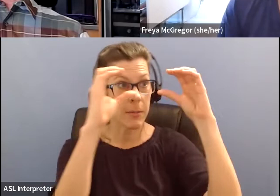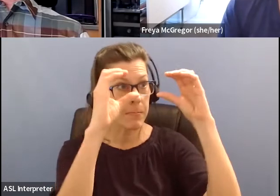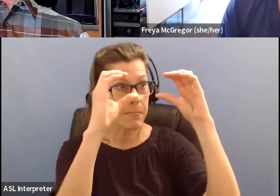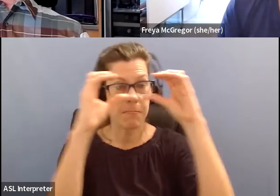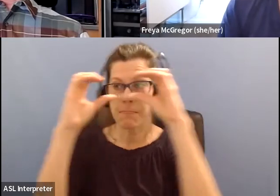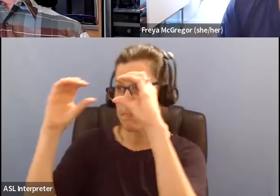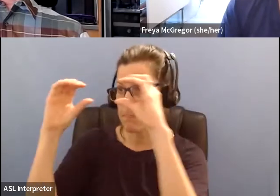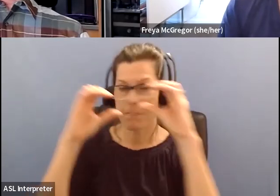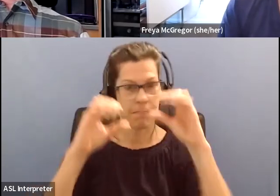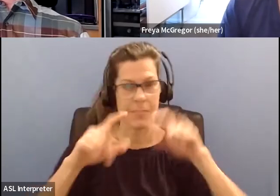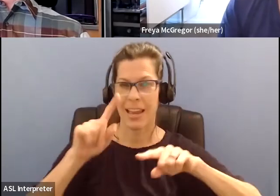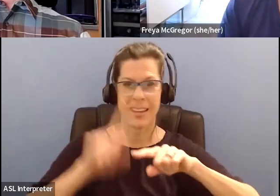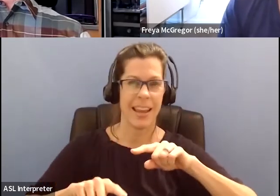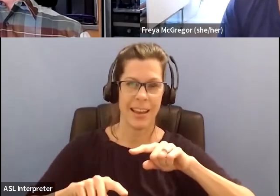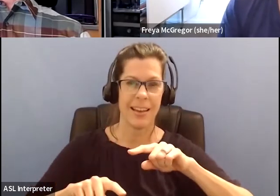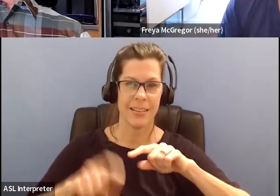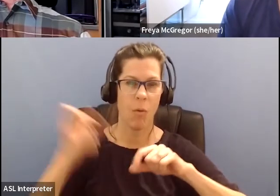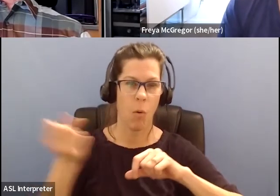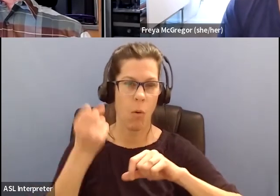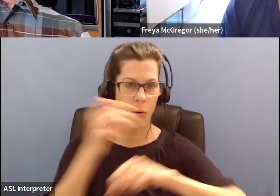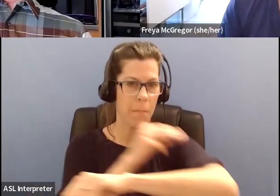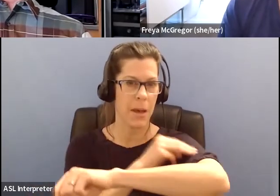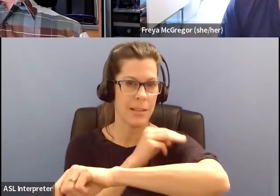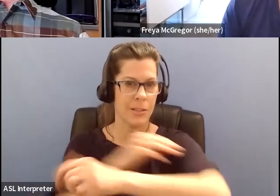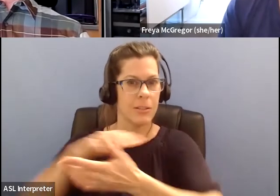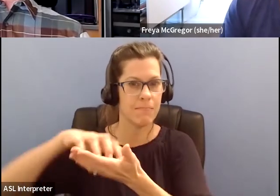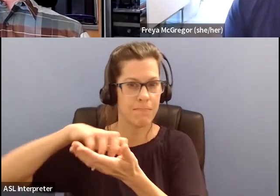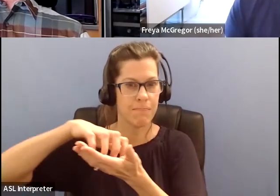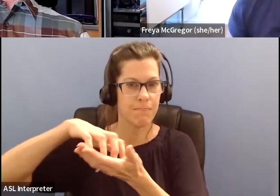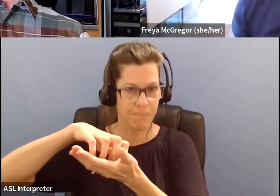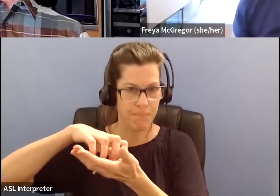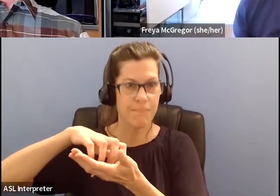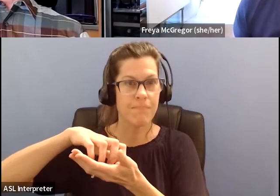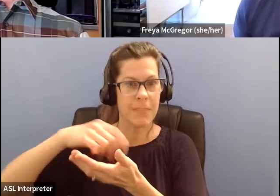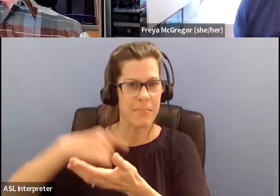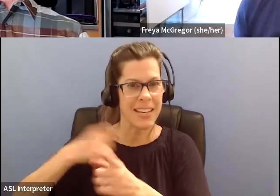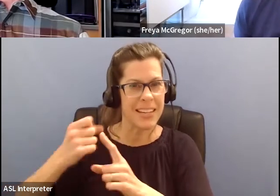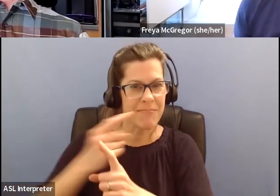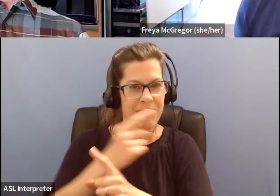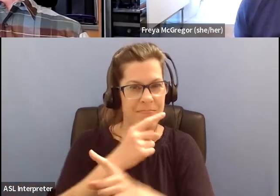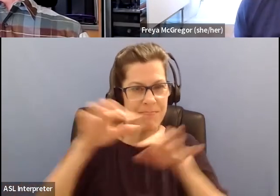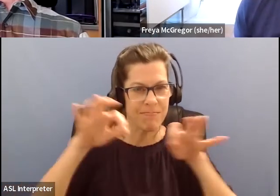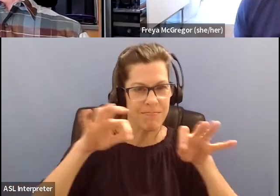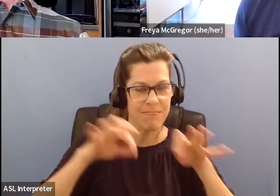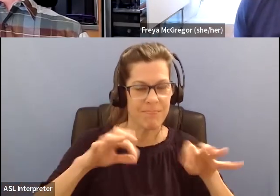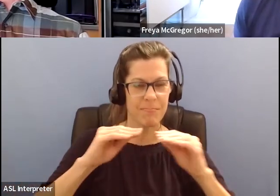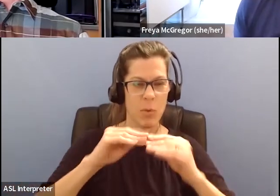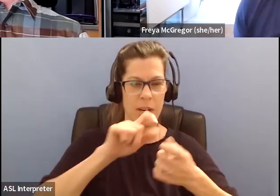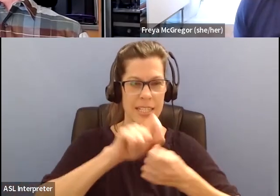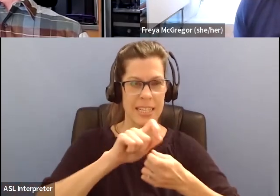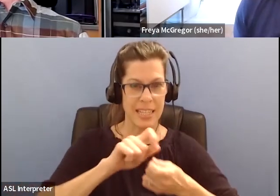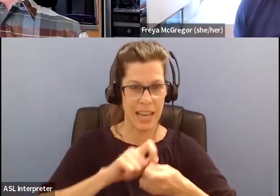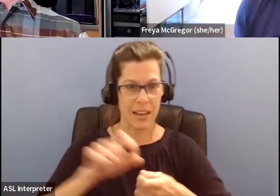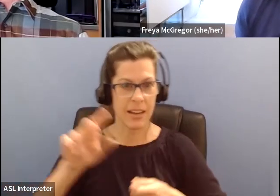So, um, there's this, and I'm, I'm going into this a little bit in detail because, um, and novel